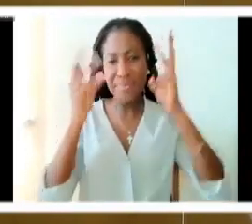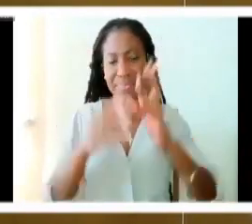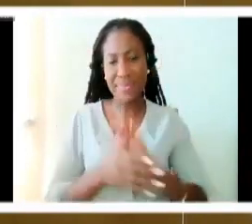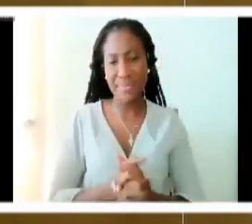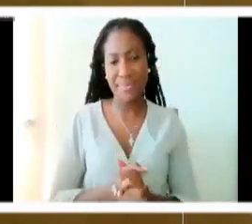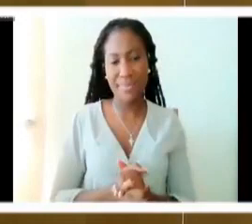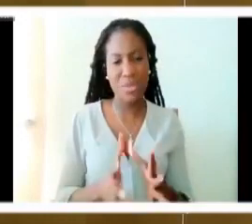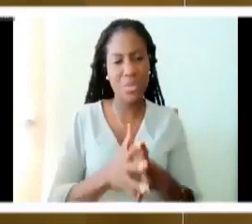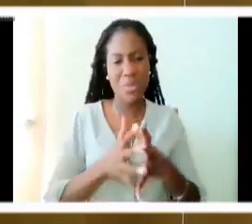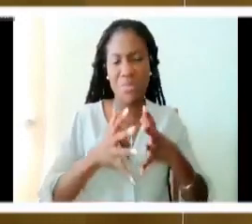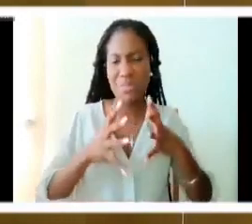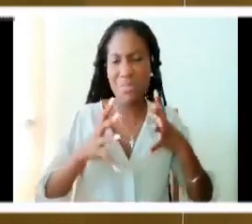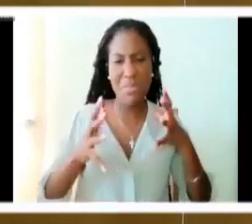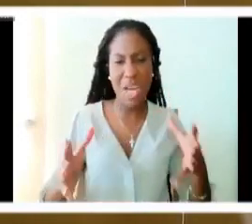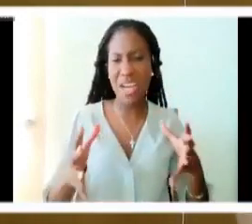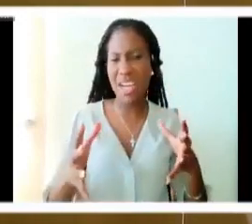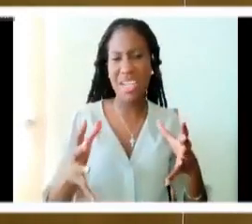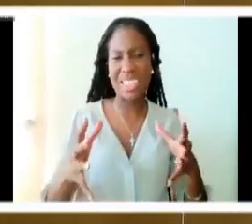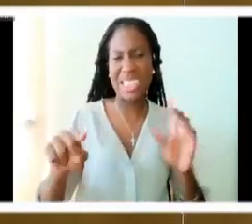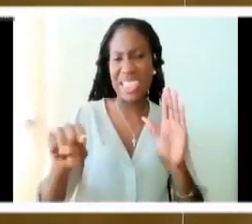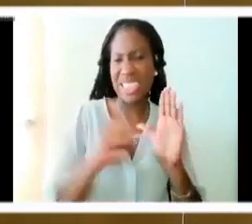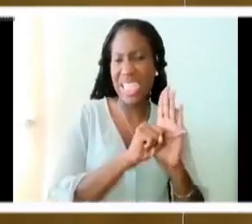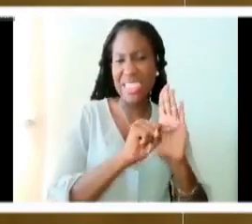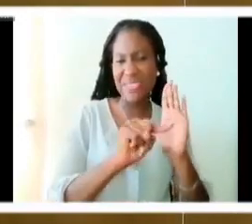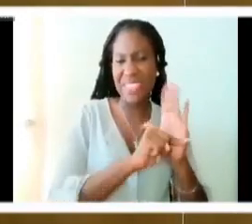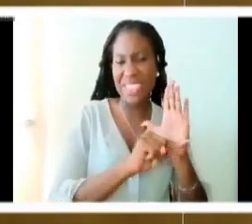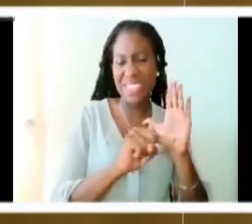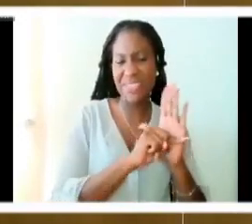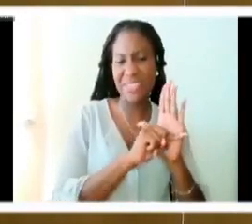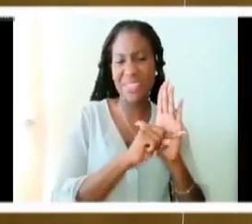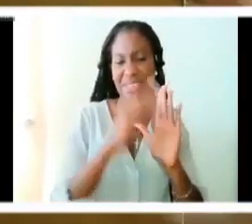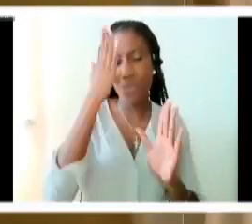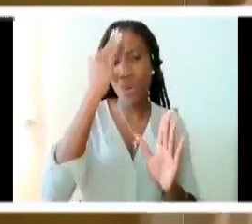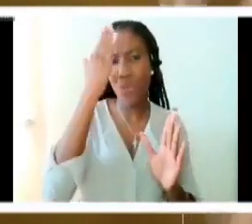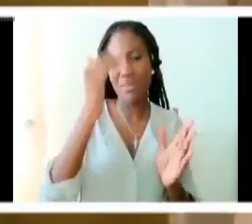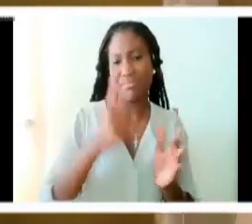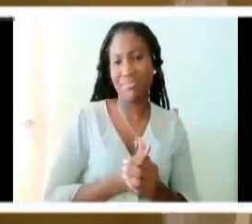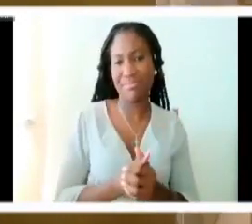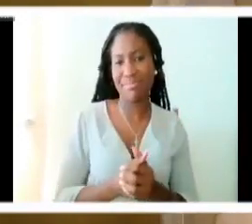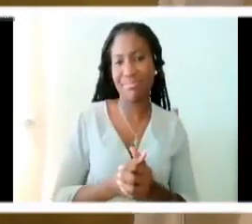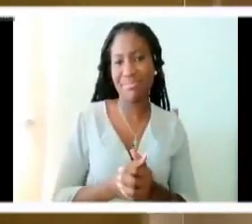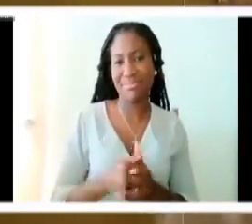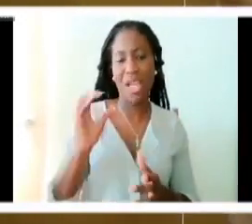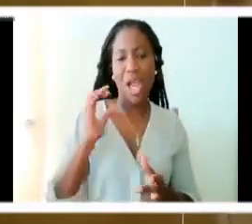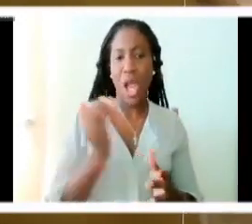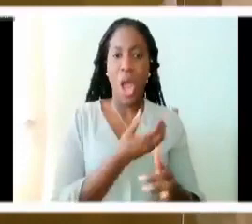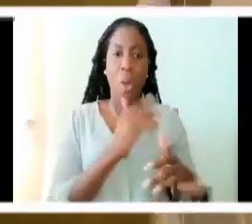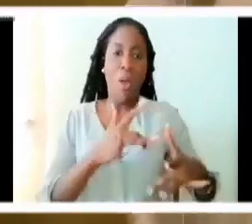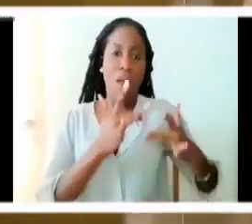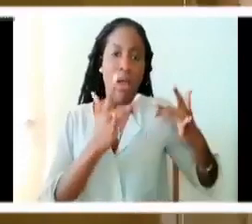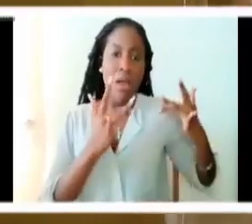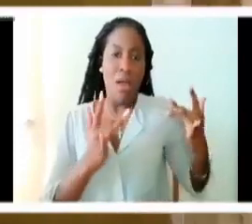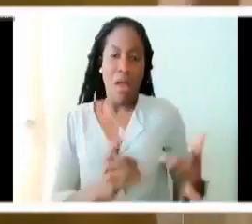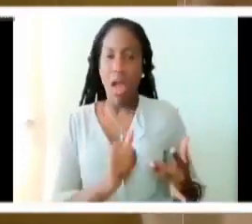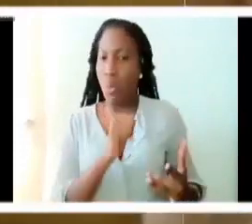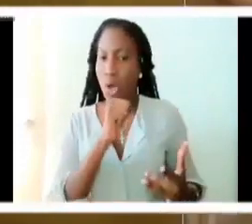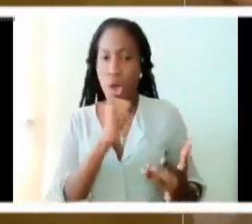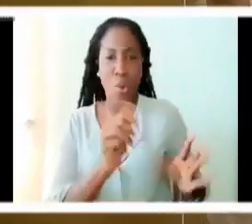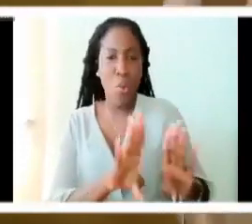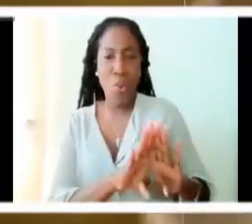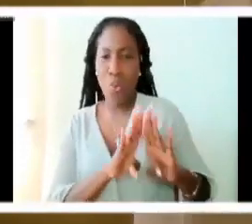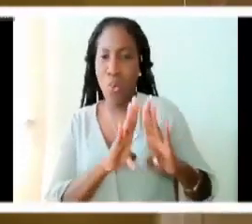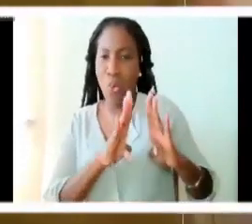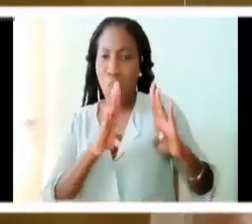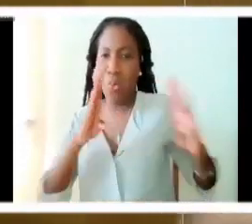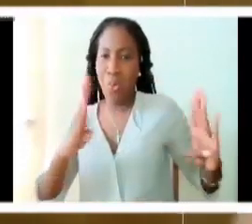in the world that is negative is because we wouldn't just simply open our hearts and our lives to this trinity of love